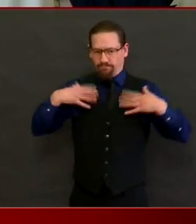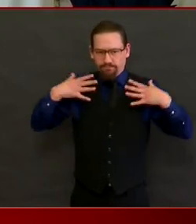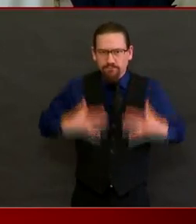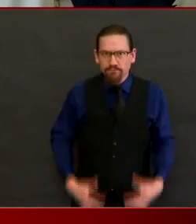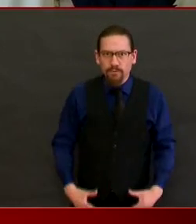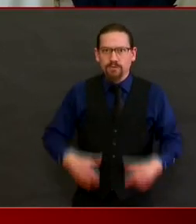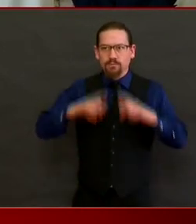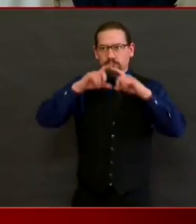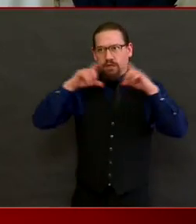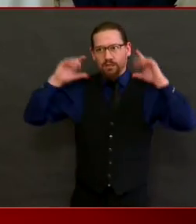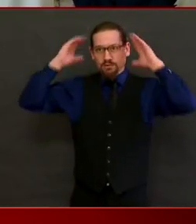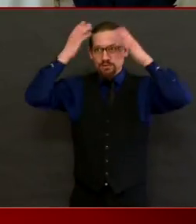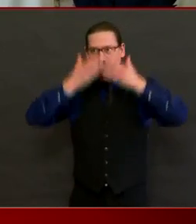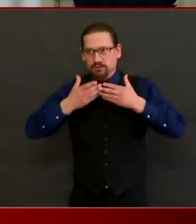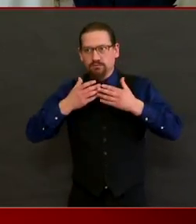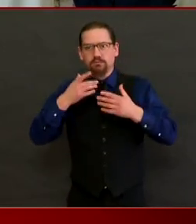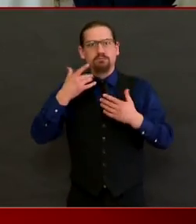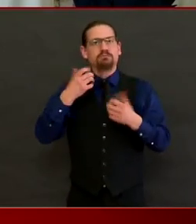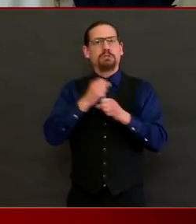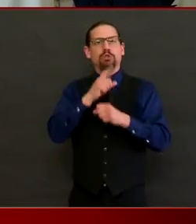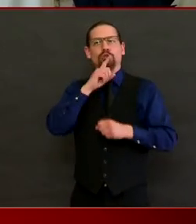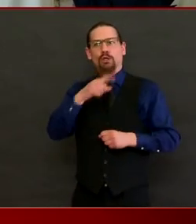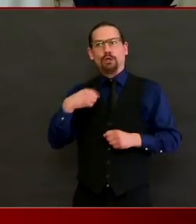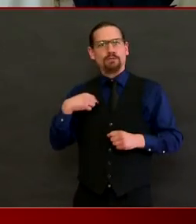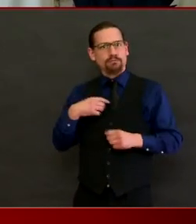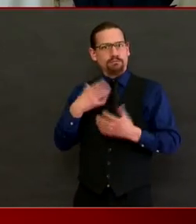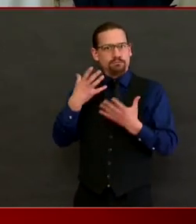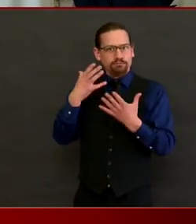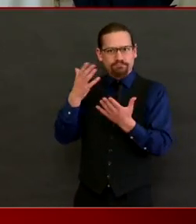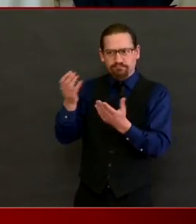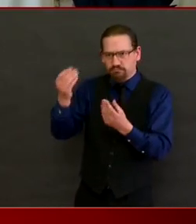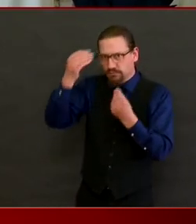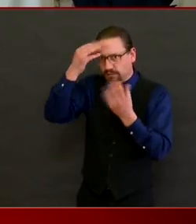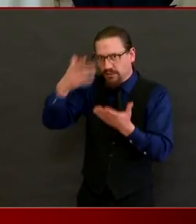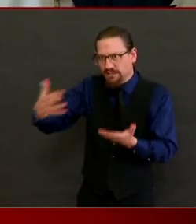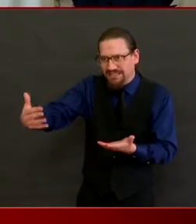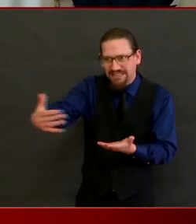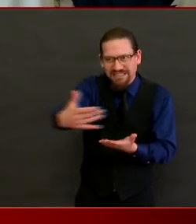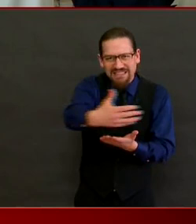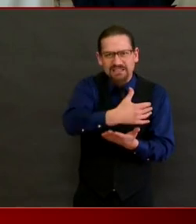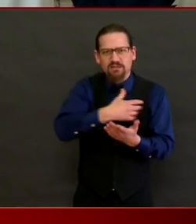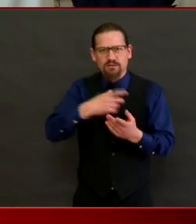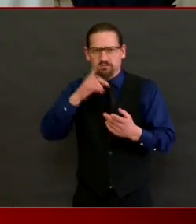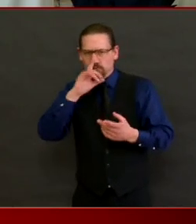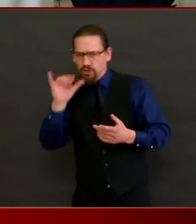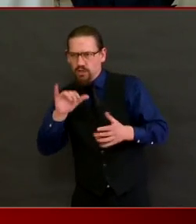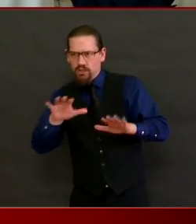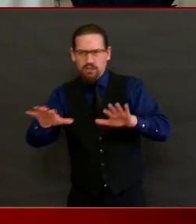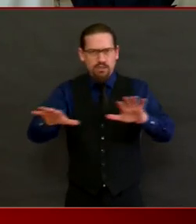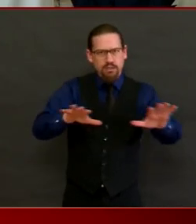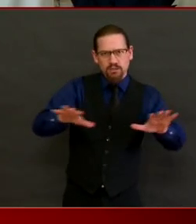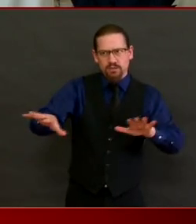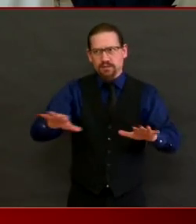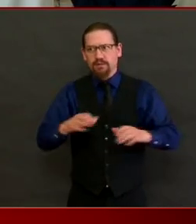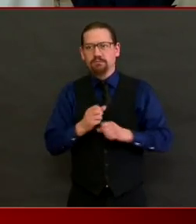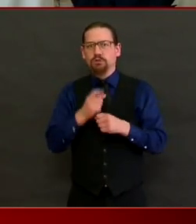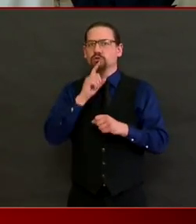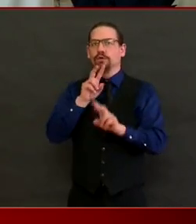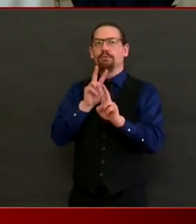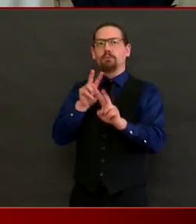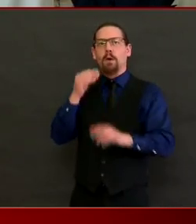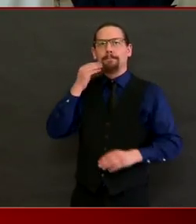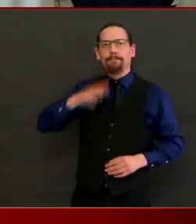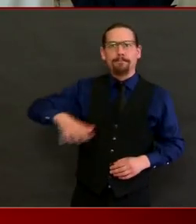what's the best approach for being able to make sure that those staff as well as the funeral home workers